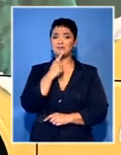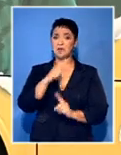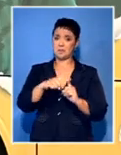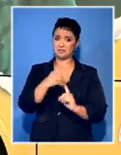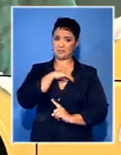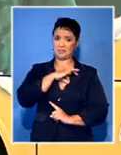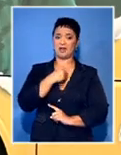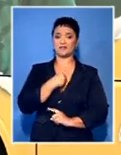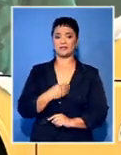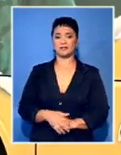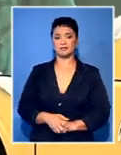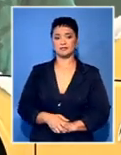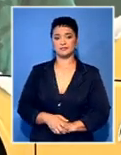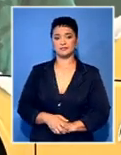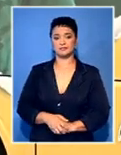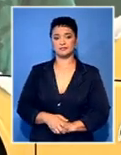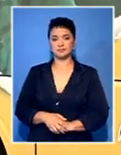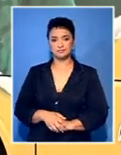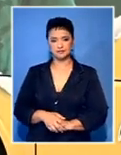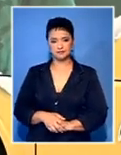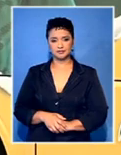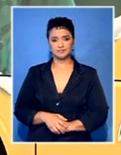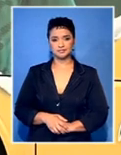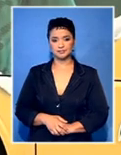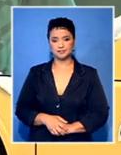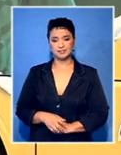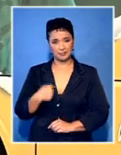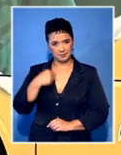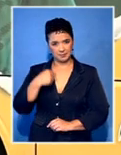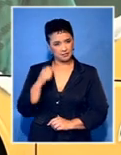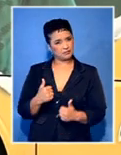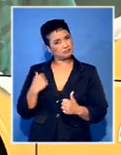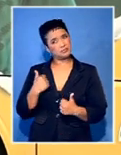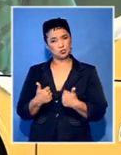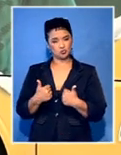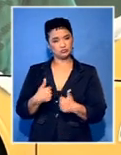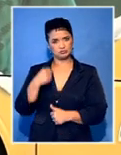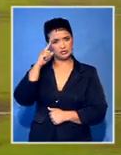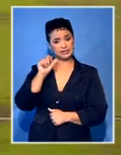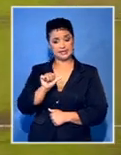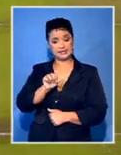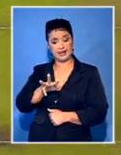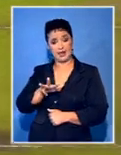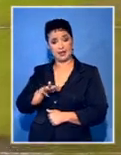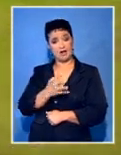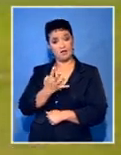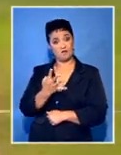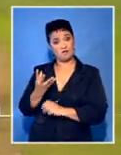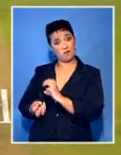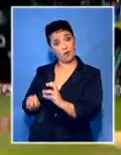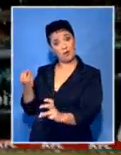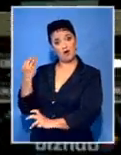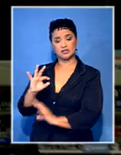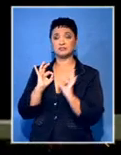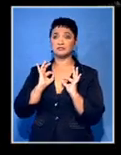I think Quintin de Kock and Faf2B's partnership yesterday was really good. I mean, I think they put on 69 in four overs, which is